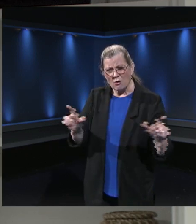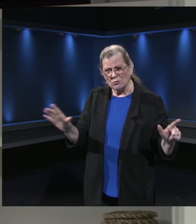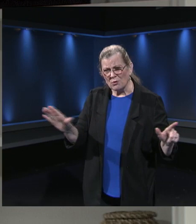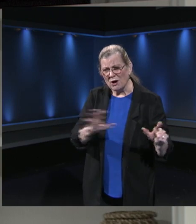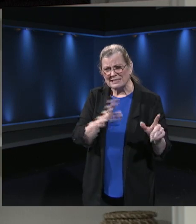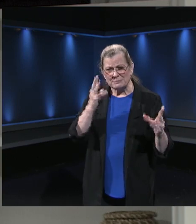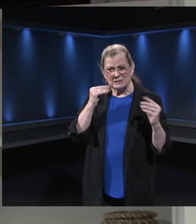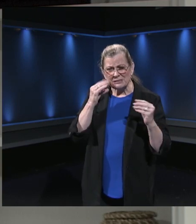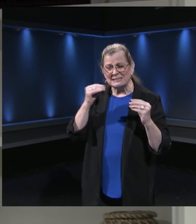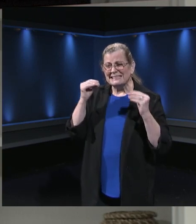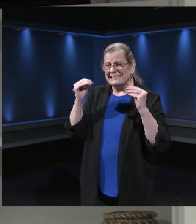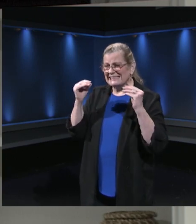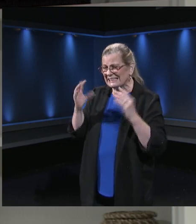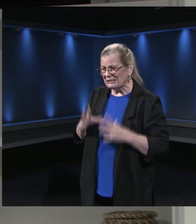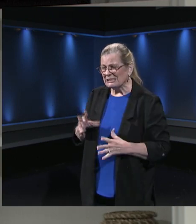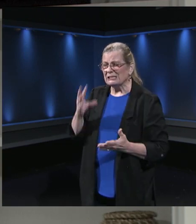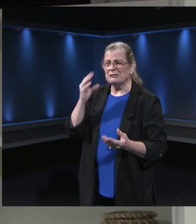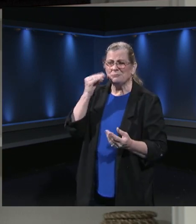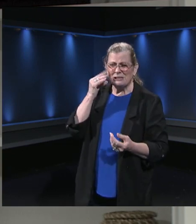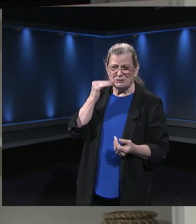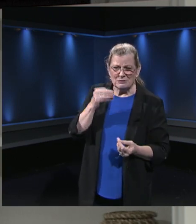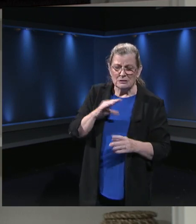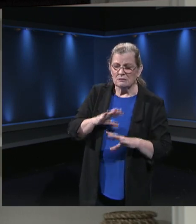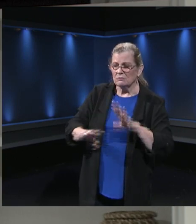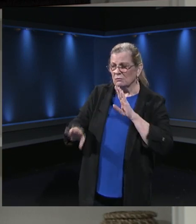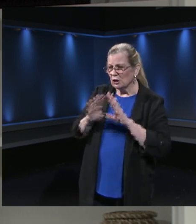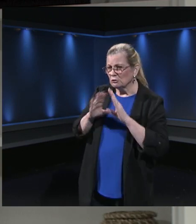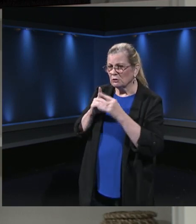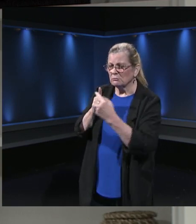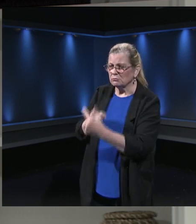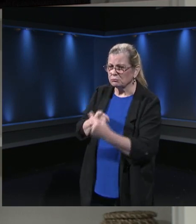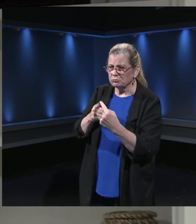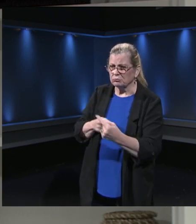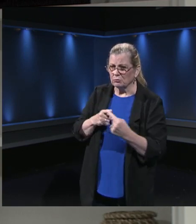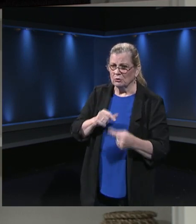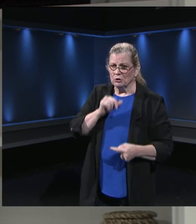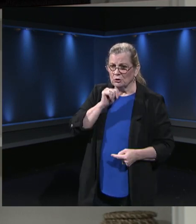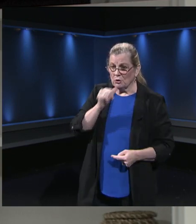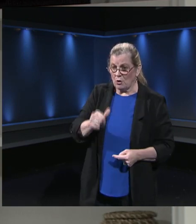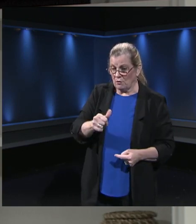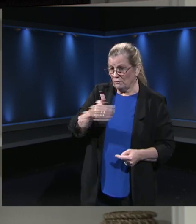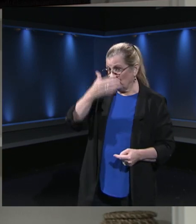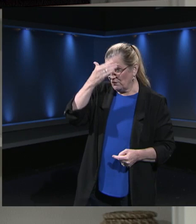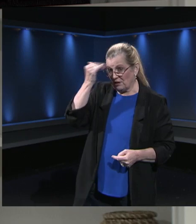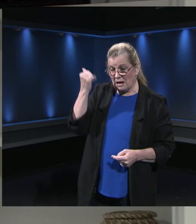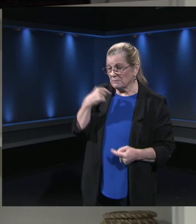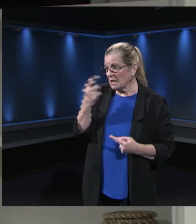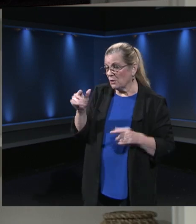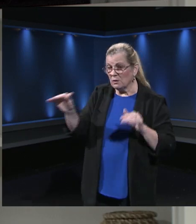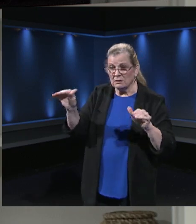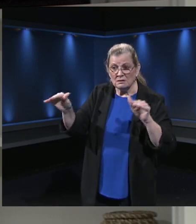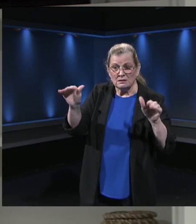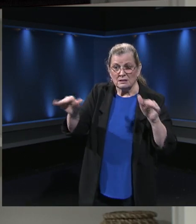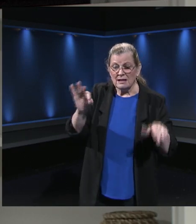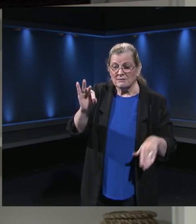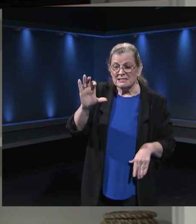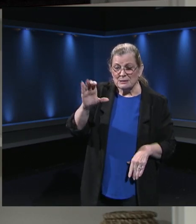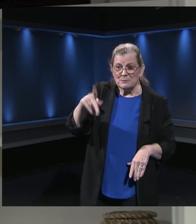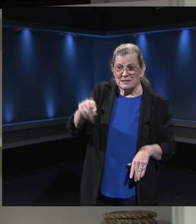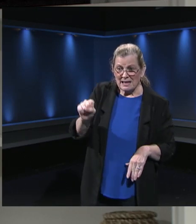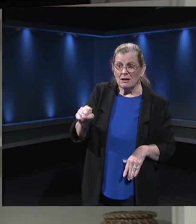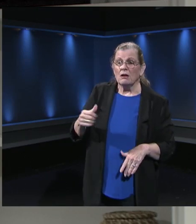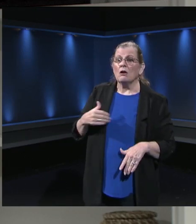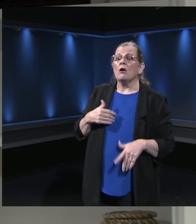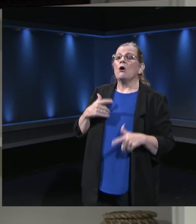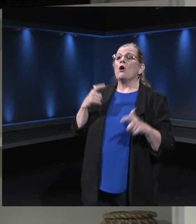of course, I know you work with your principal. But please don't forget, and I'm telling the community this as well, Fairfax County is large, but we want to